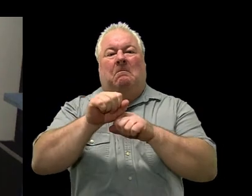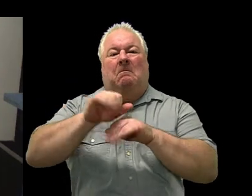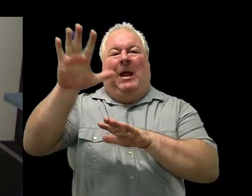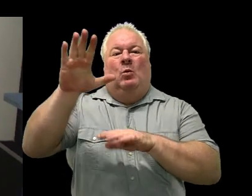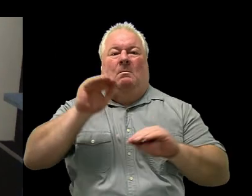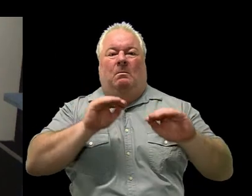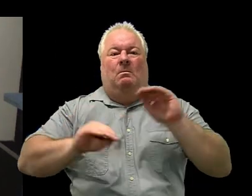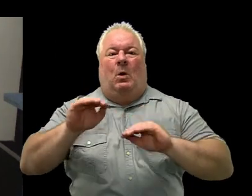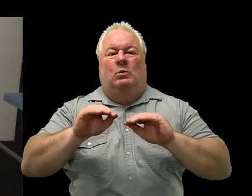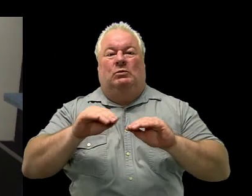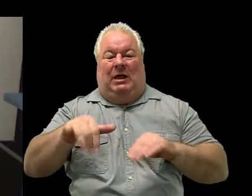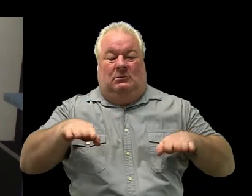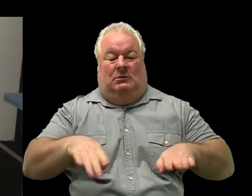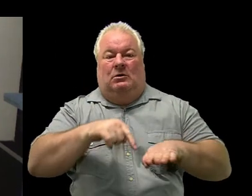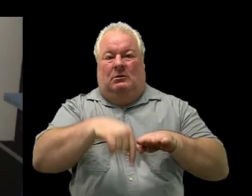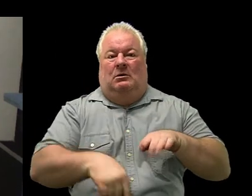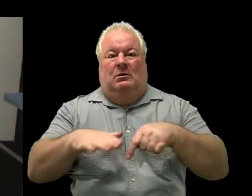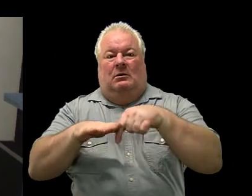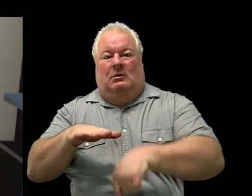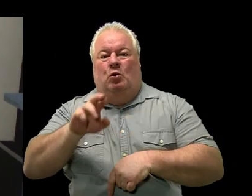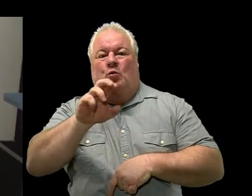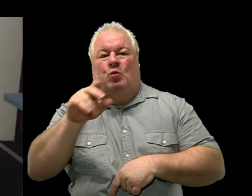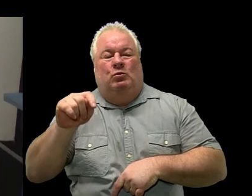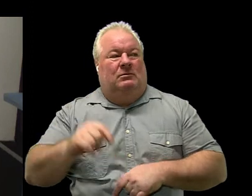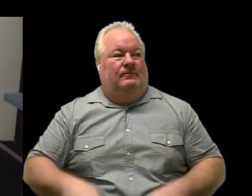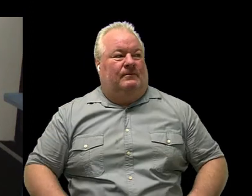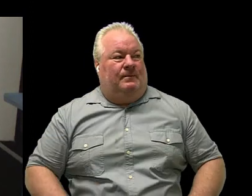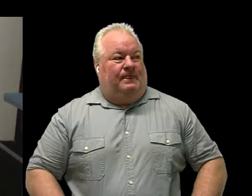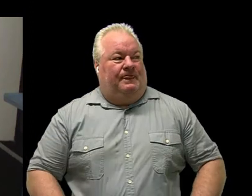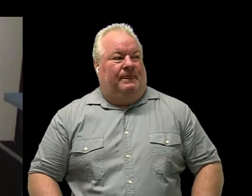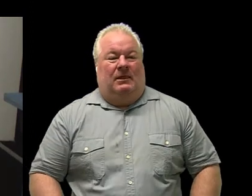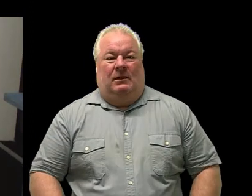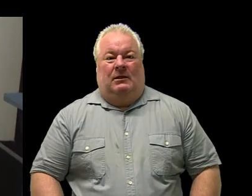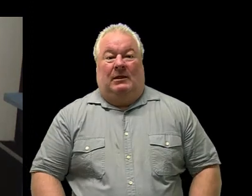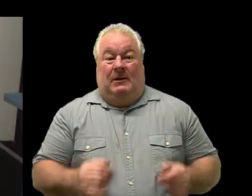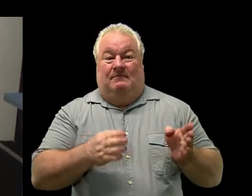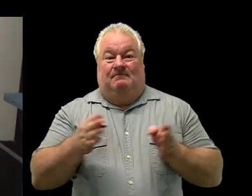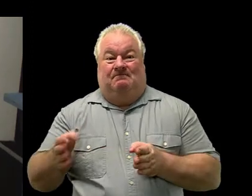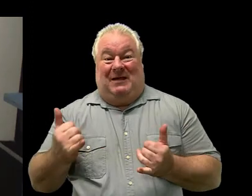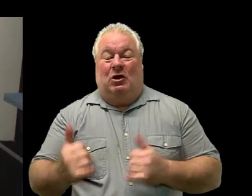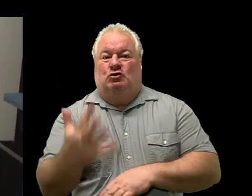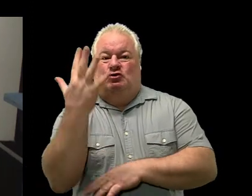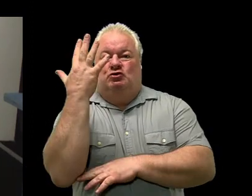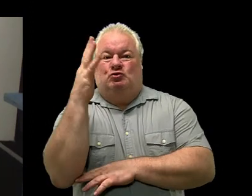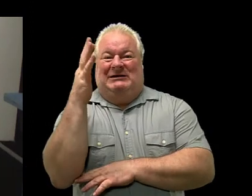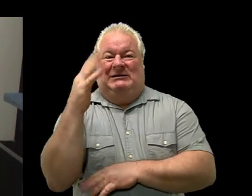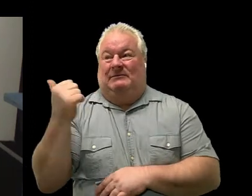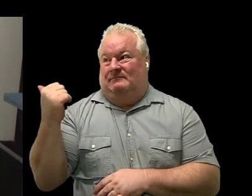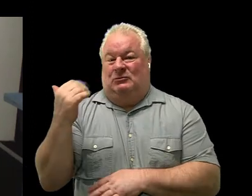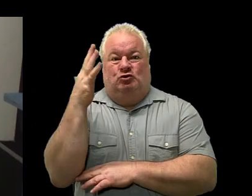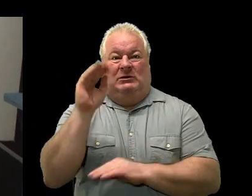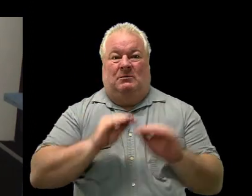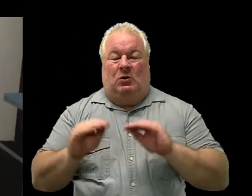tree pose week number two taking the weight into